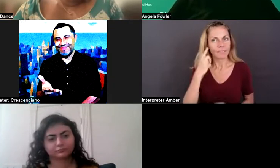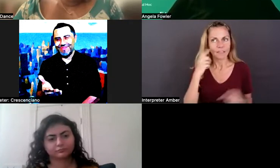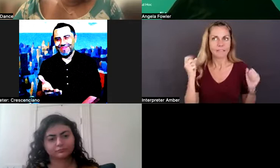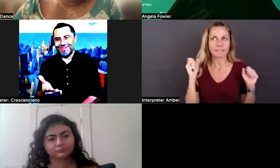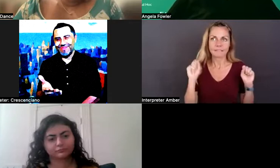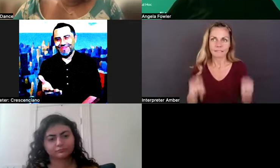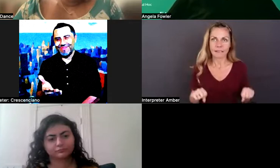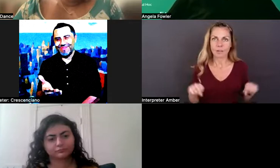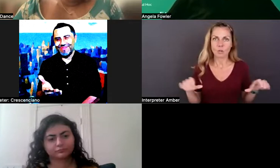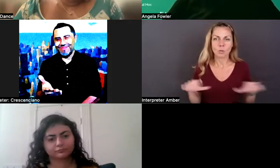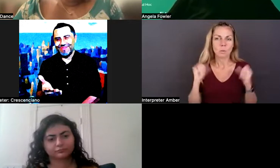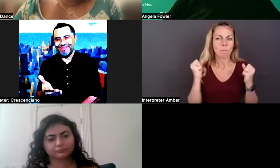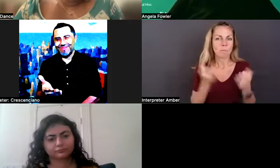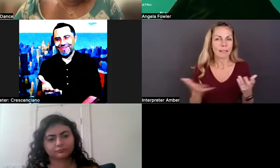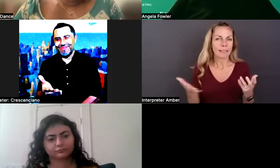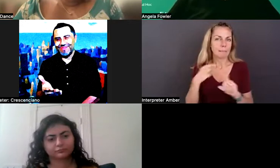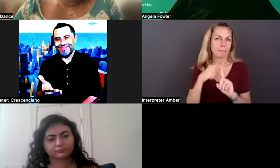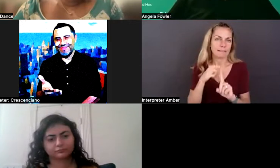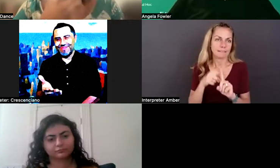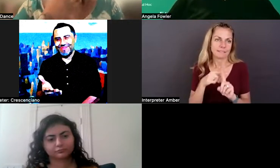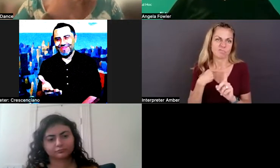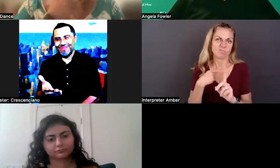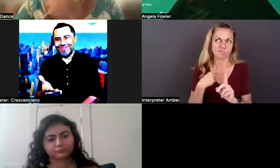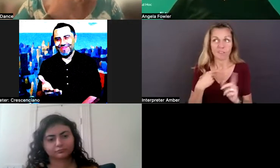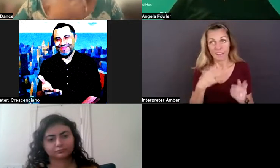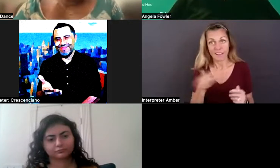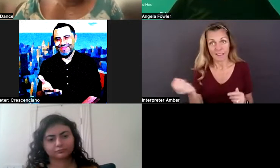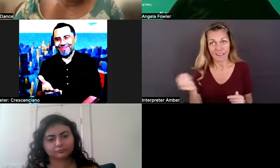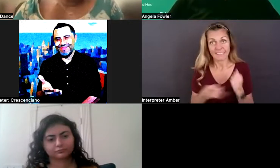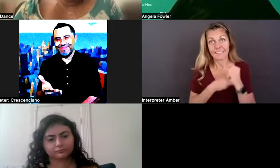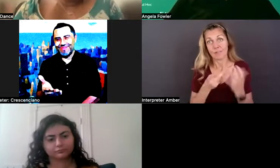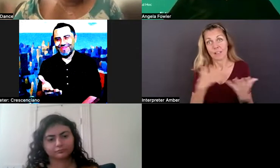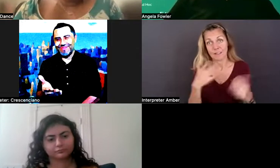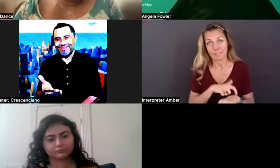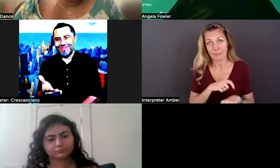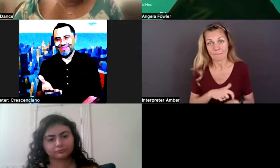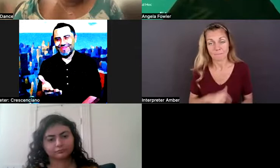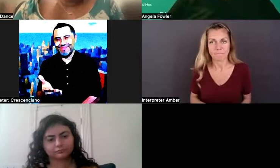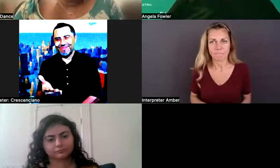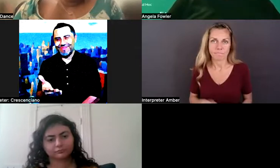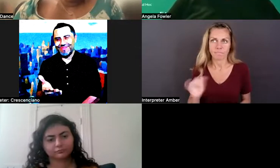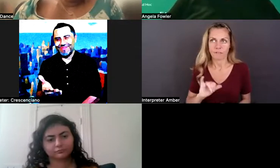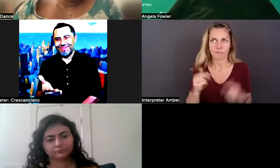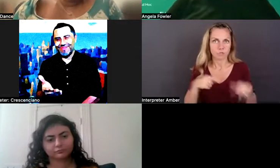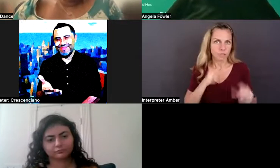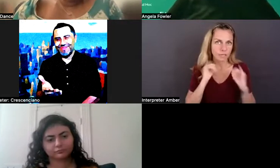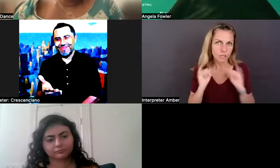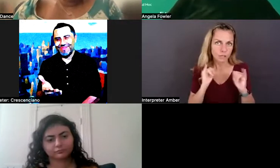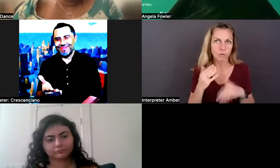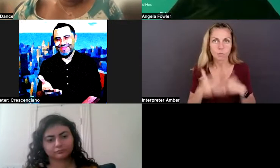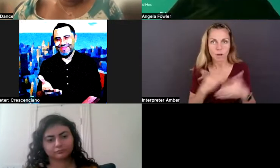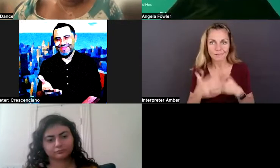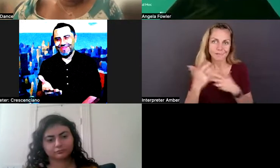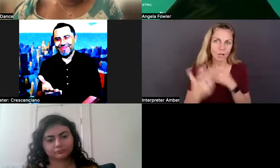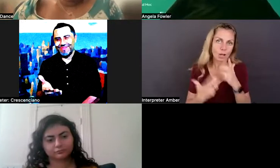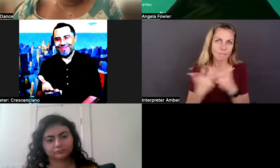a positive direction, and it can save you a tremendous amount of time, like with the interview process, accommodations, all that, because